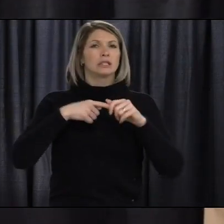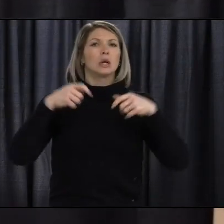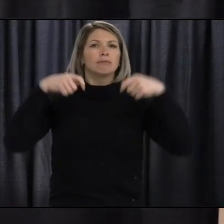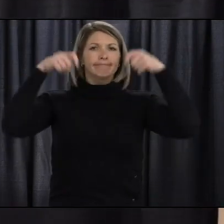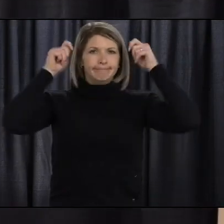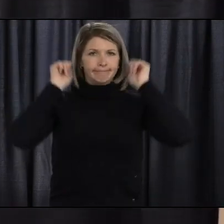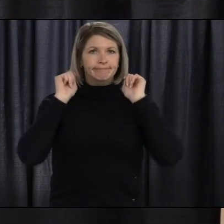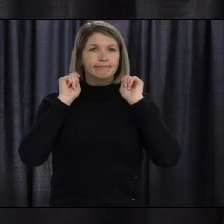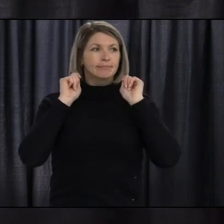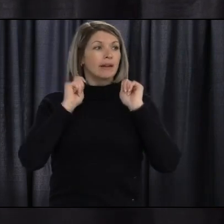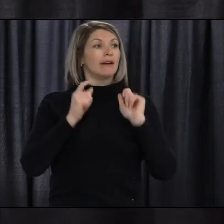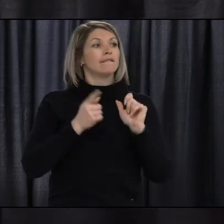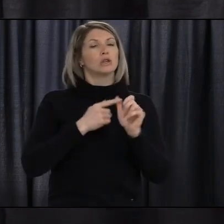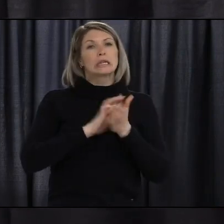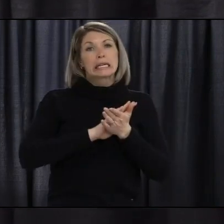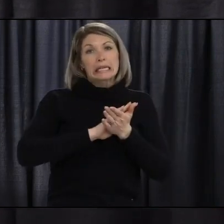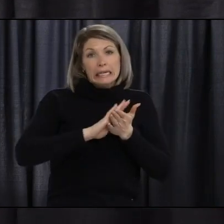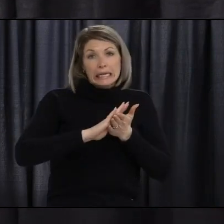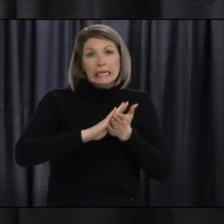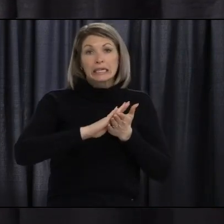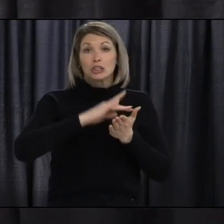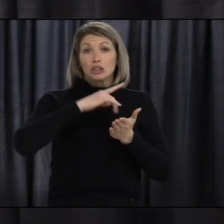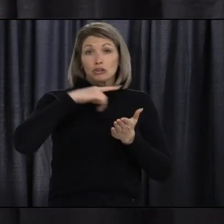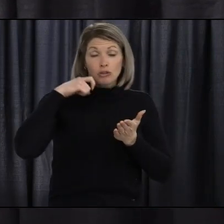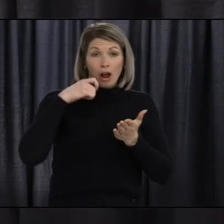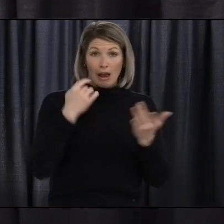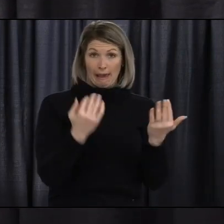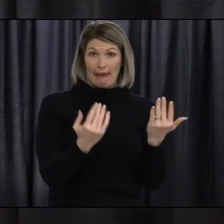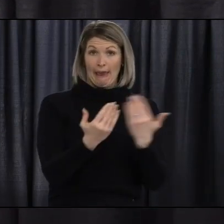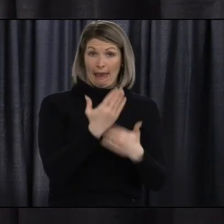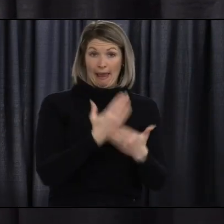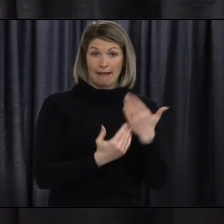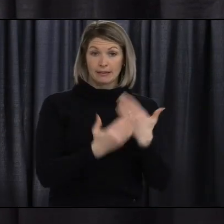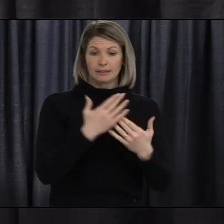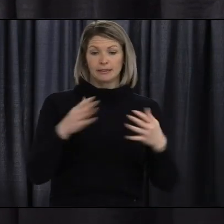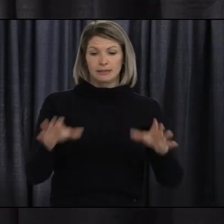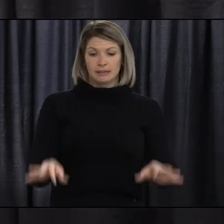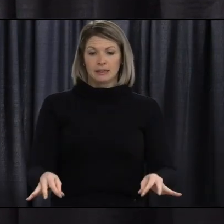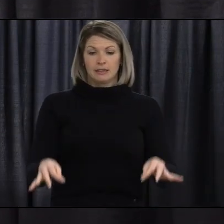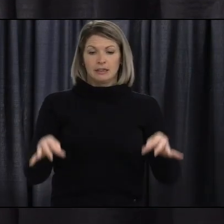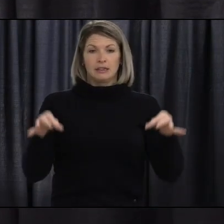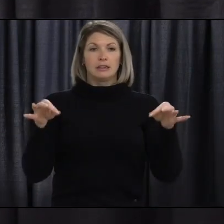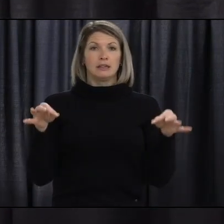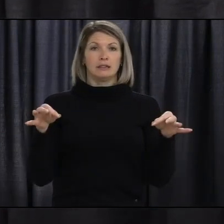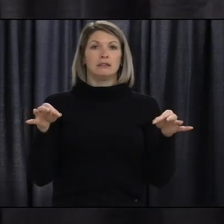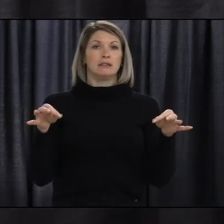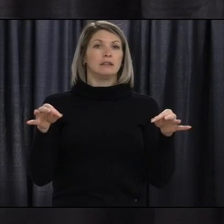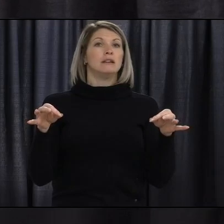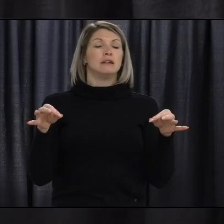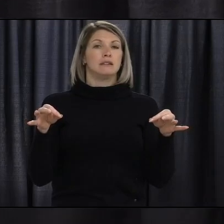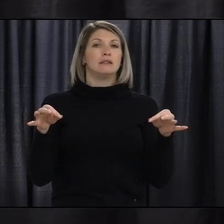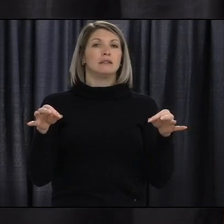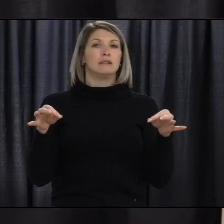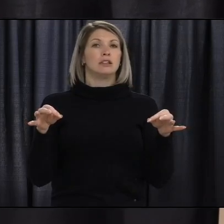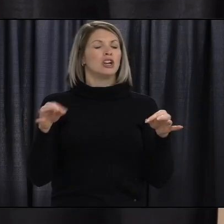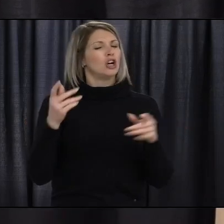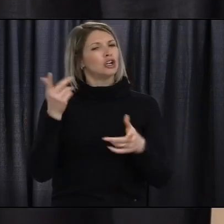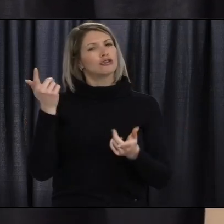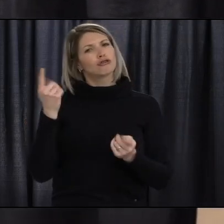When your hands are clean and dry, pick up your mask by the ear loops. Touch your mask as little as possible.